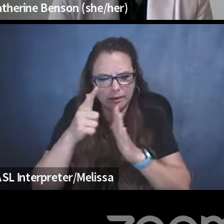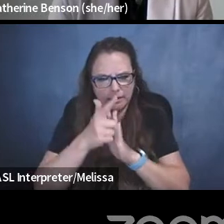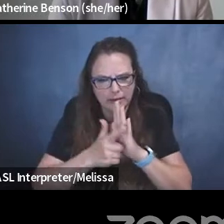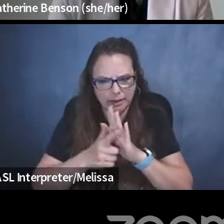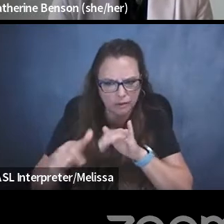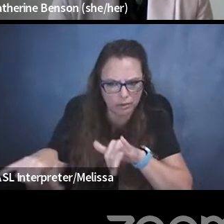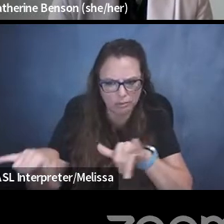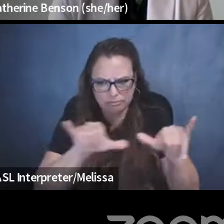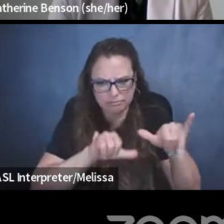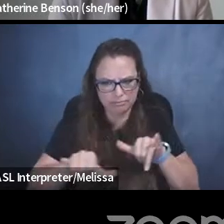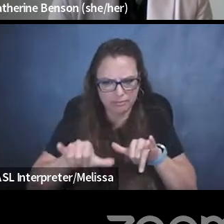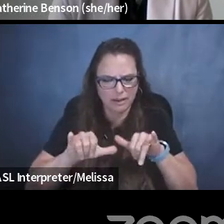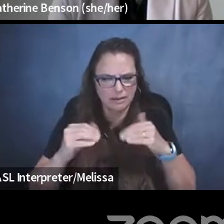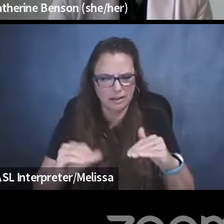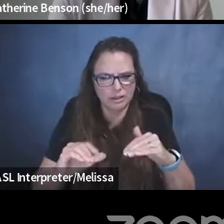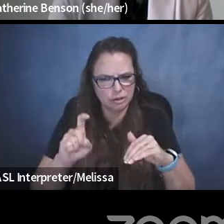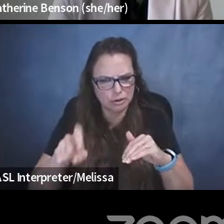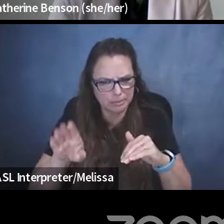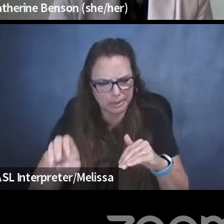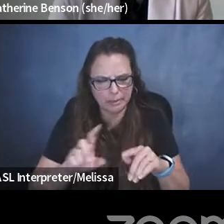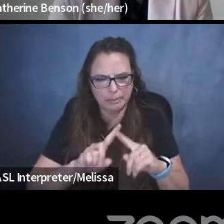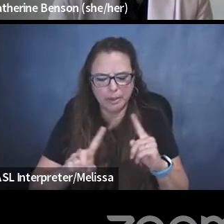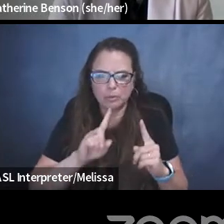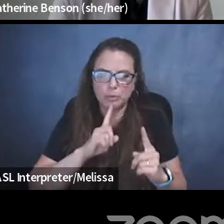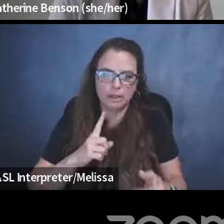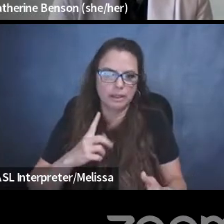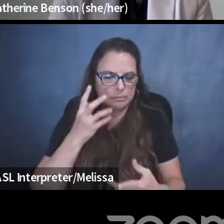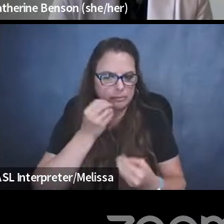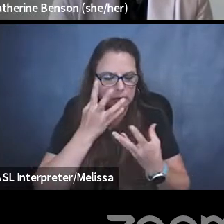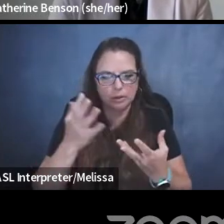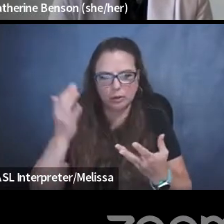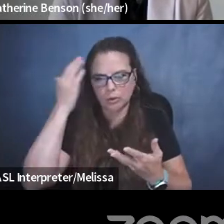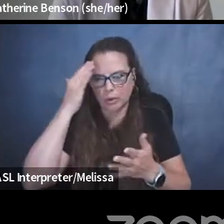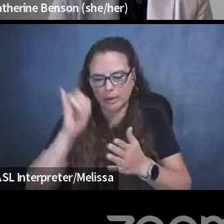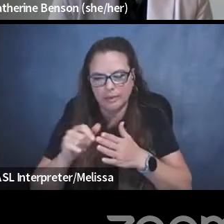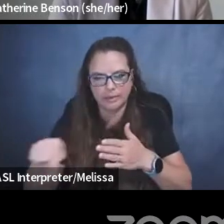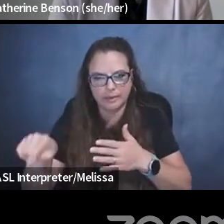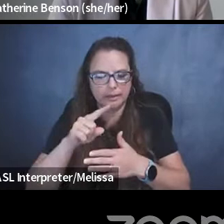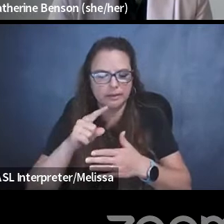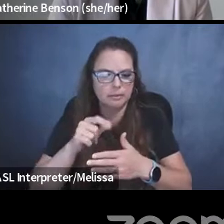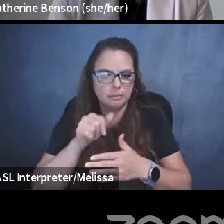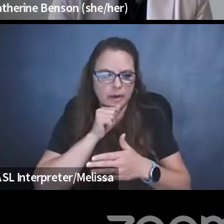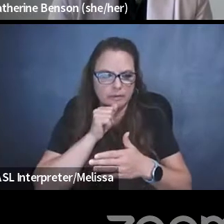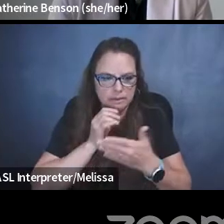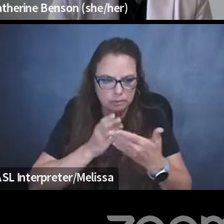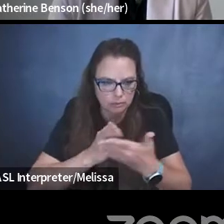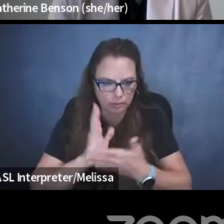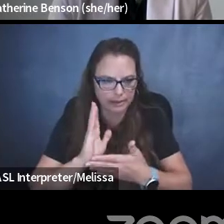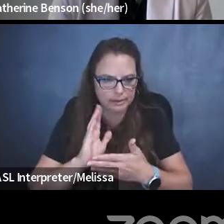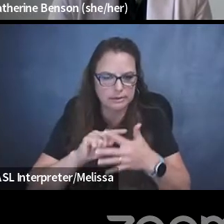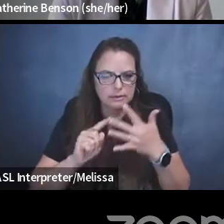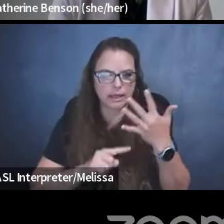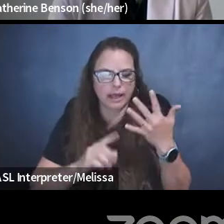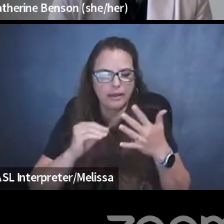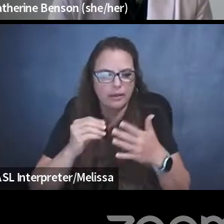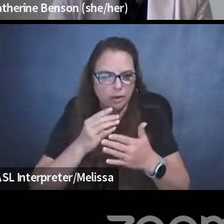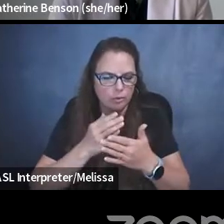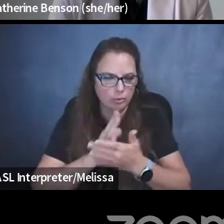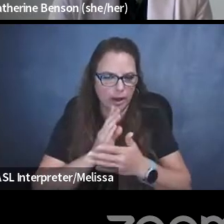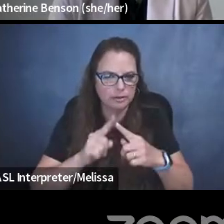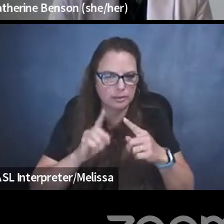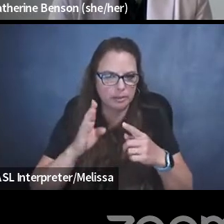But it's so lovely to know that these privacy rights and the right to be free from